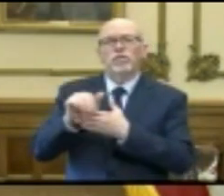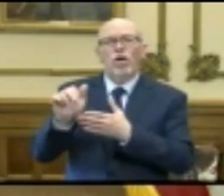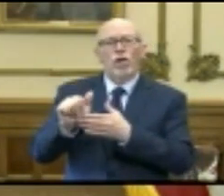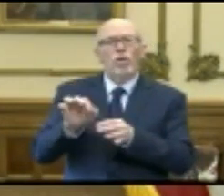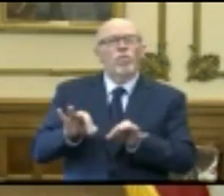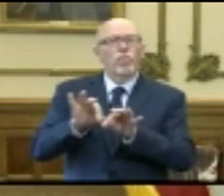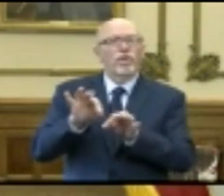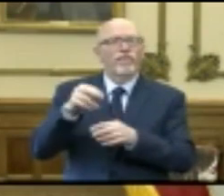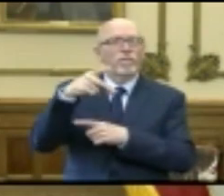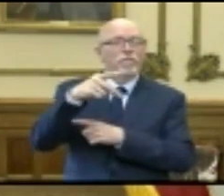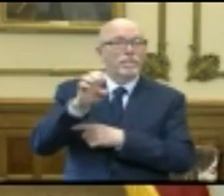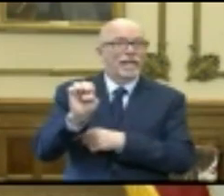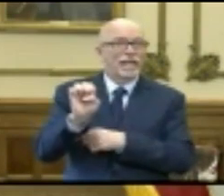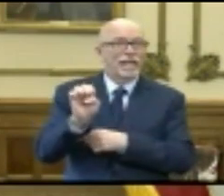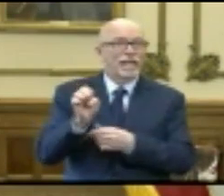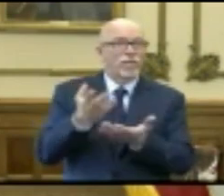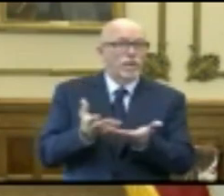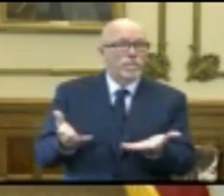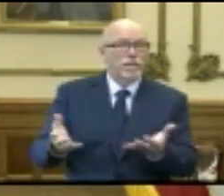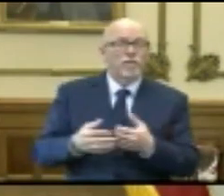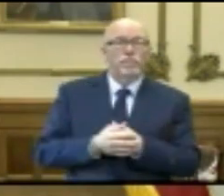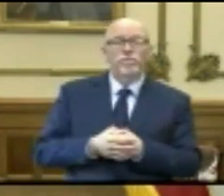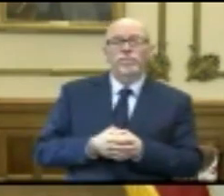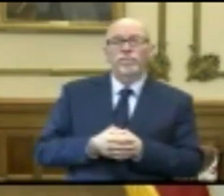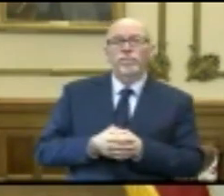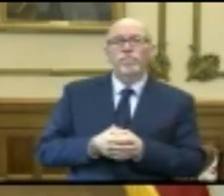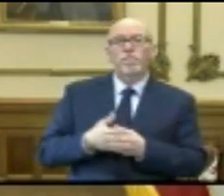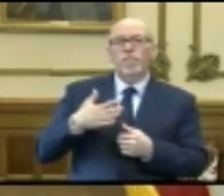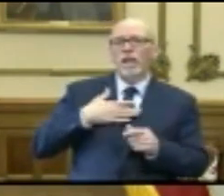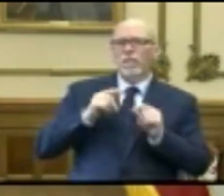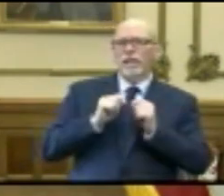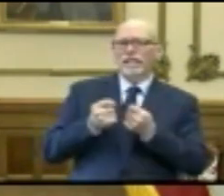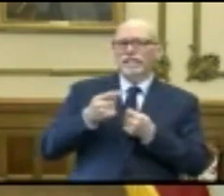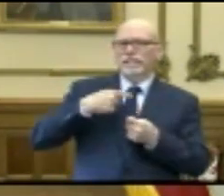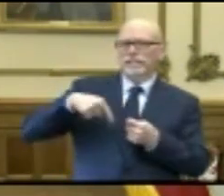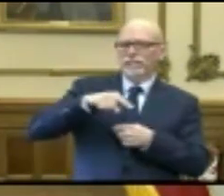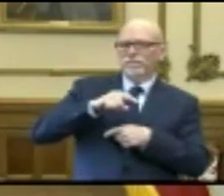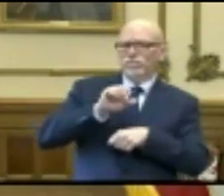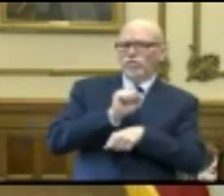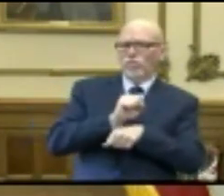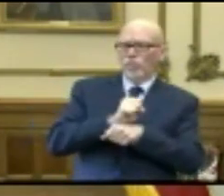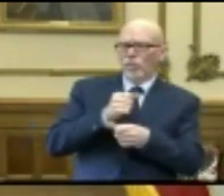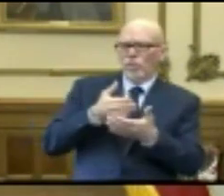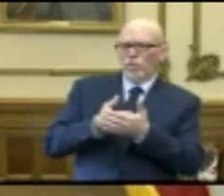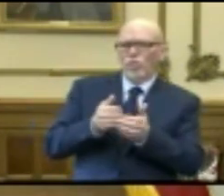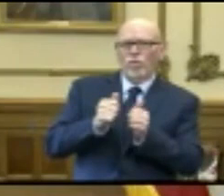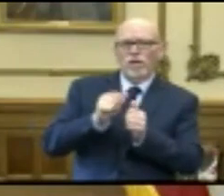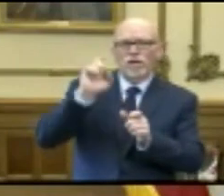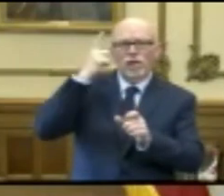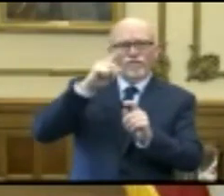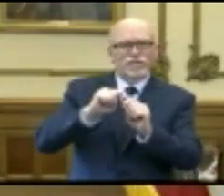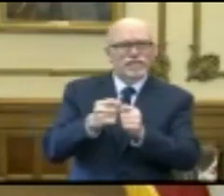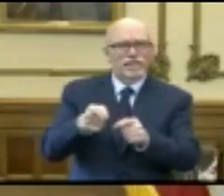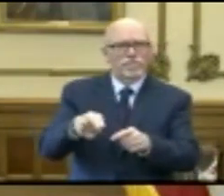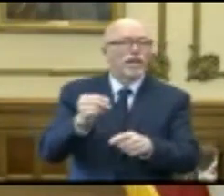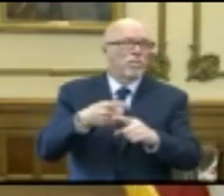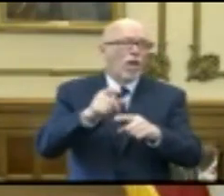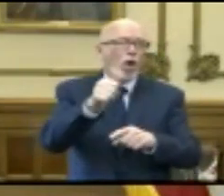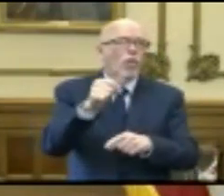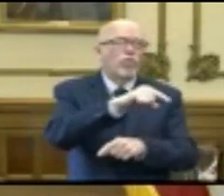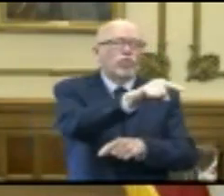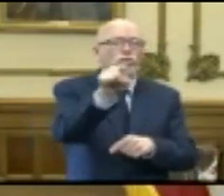of PPE. My team and I, I know, have been working very closely with the governor's team and with other